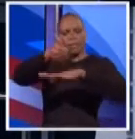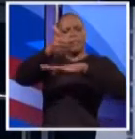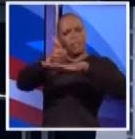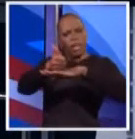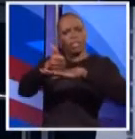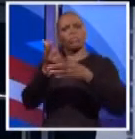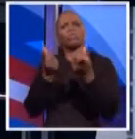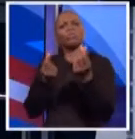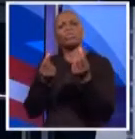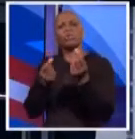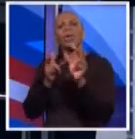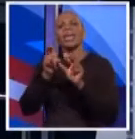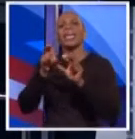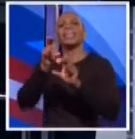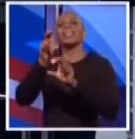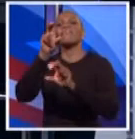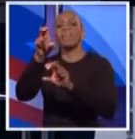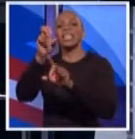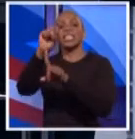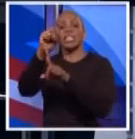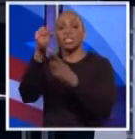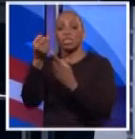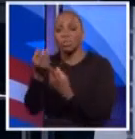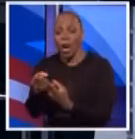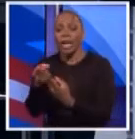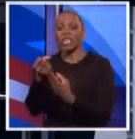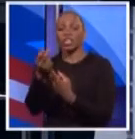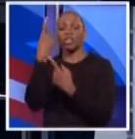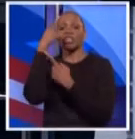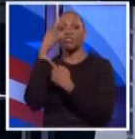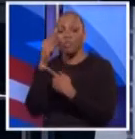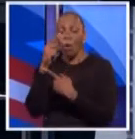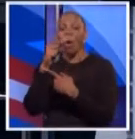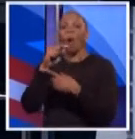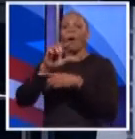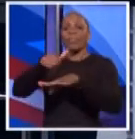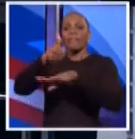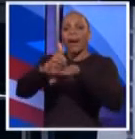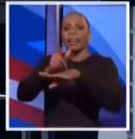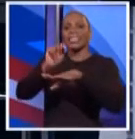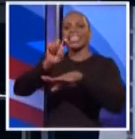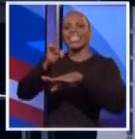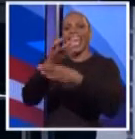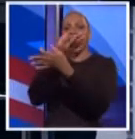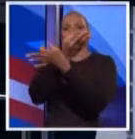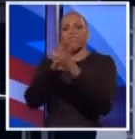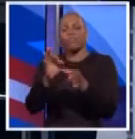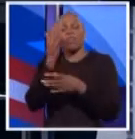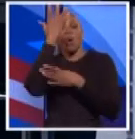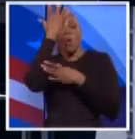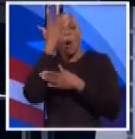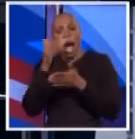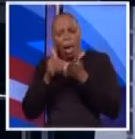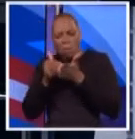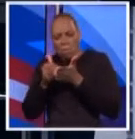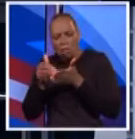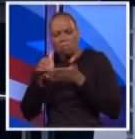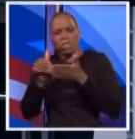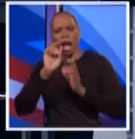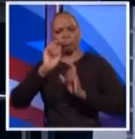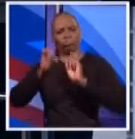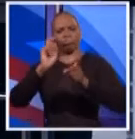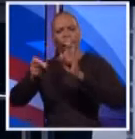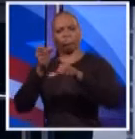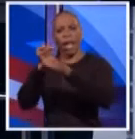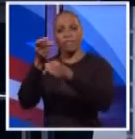does, invest in vehicles that are designed for foundations that are tax-free, so we can give away millions of dollars every year to